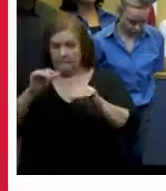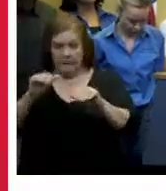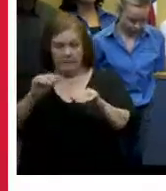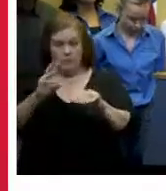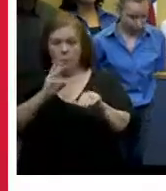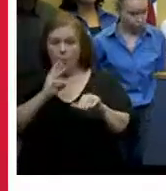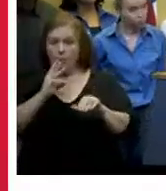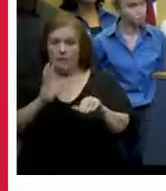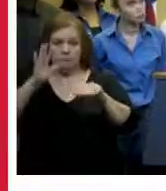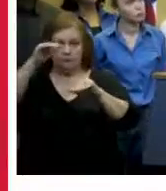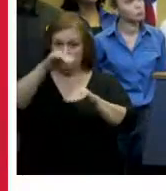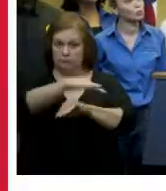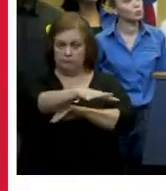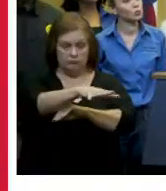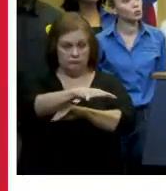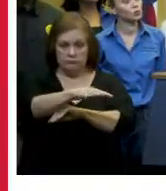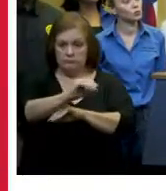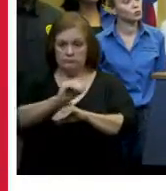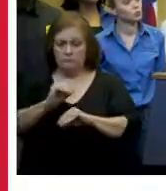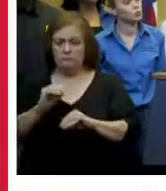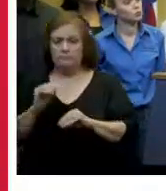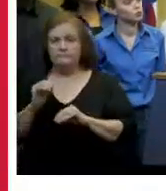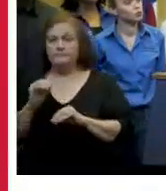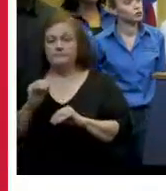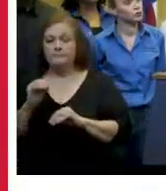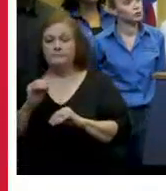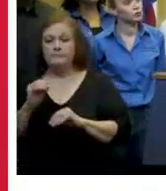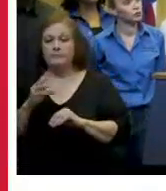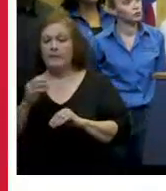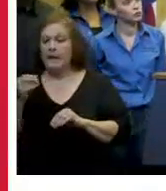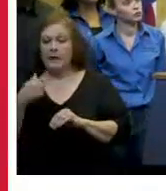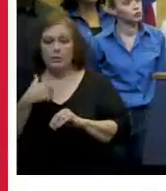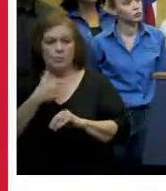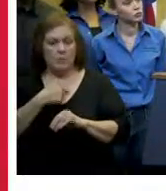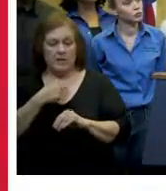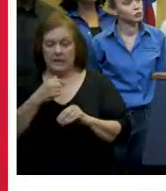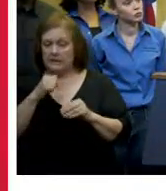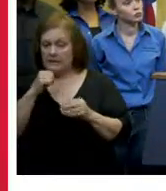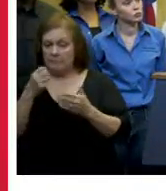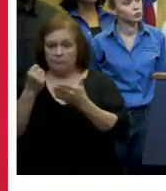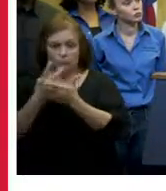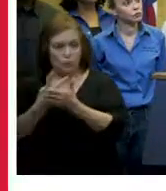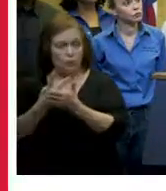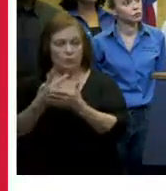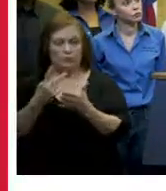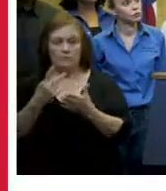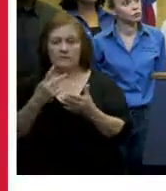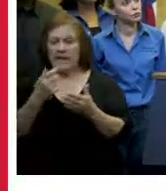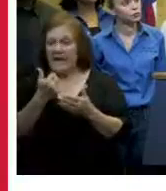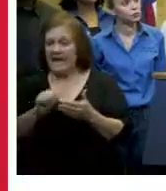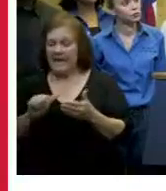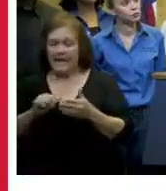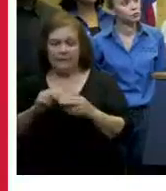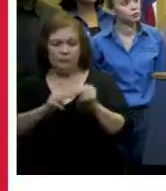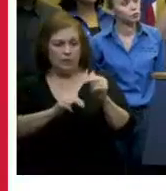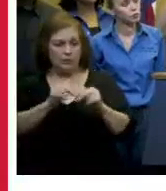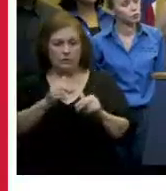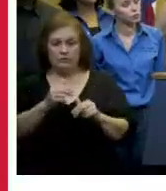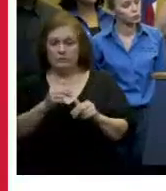current modeling we also um we're not approving any waivers for construction within 1500 feet of the levee